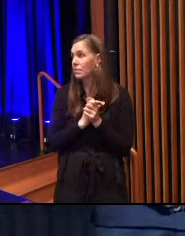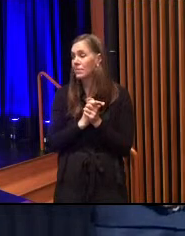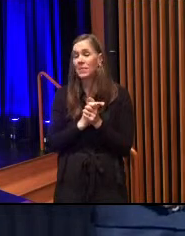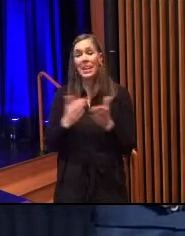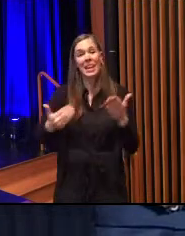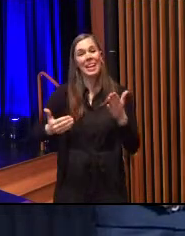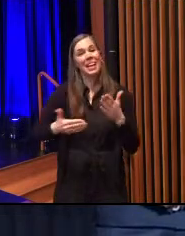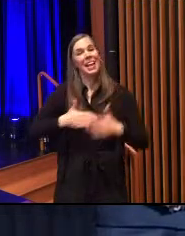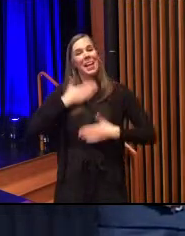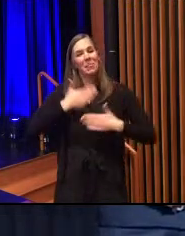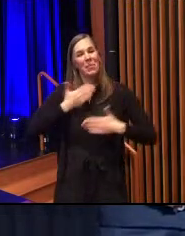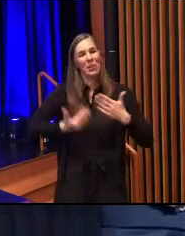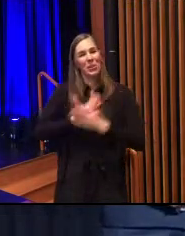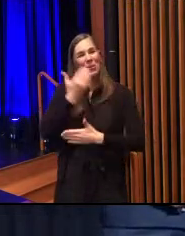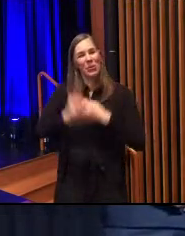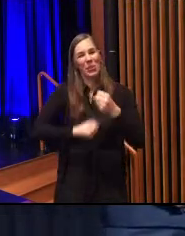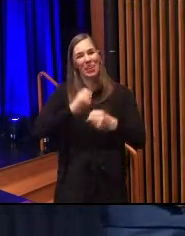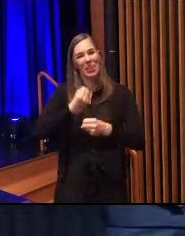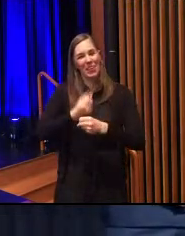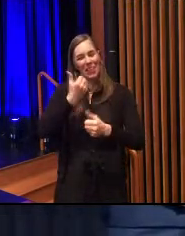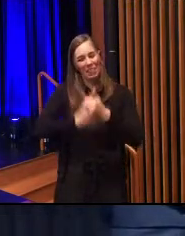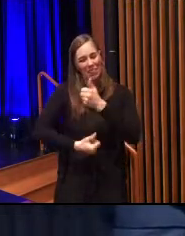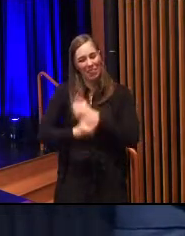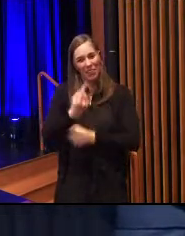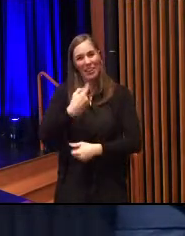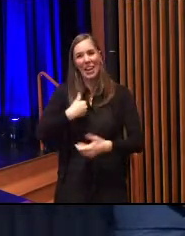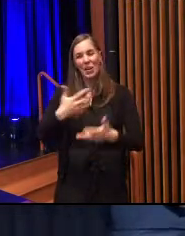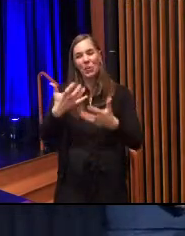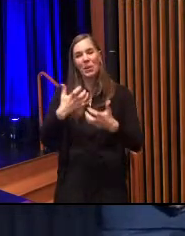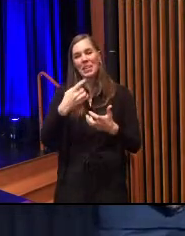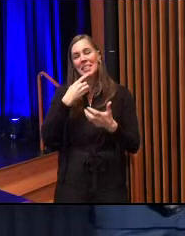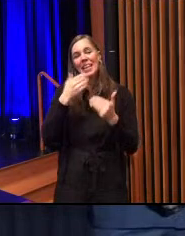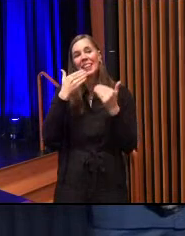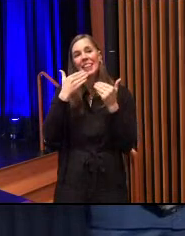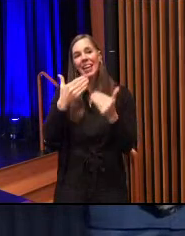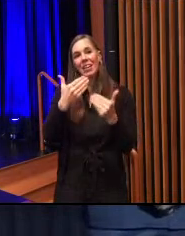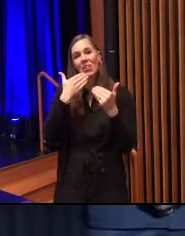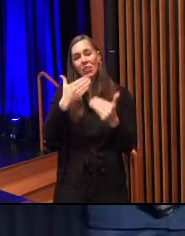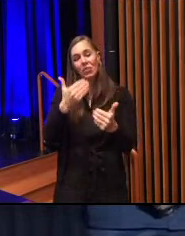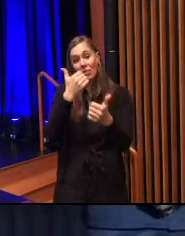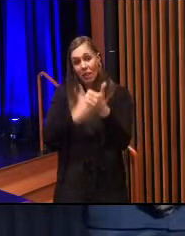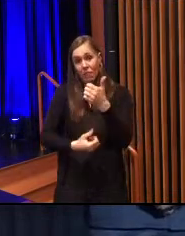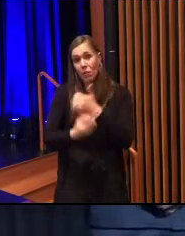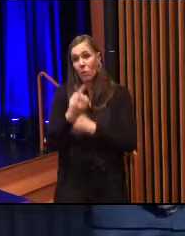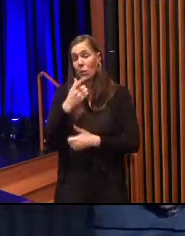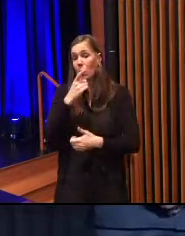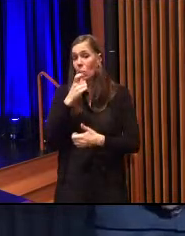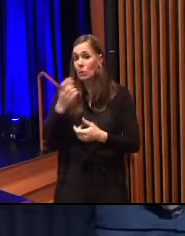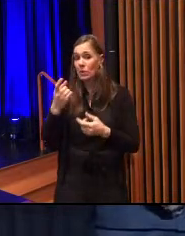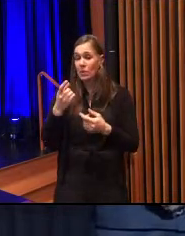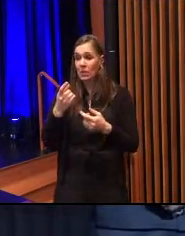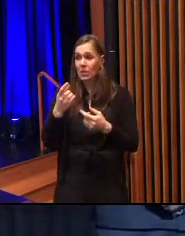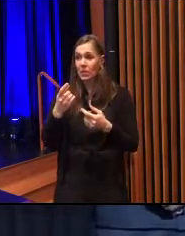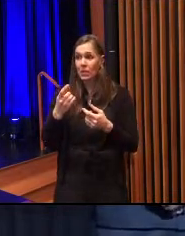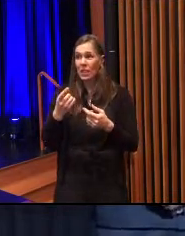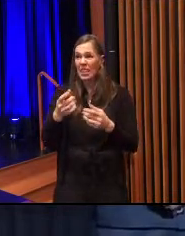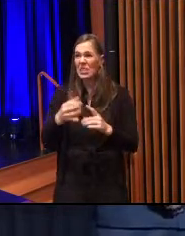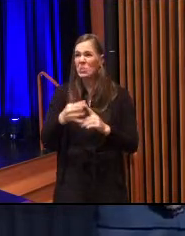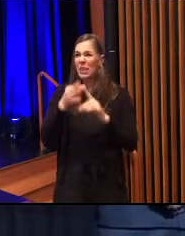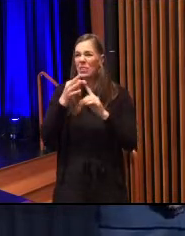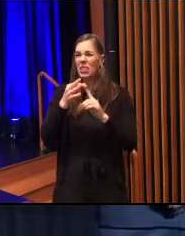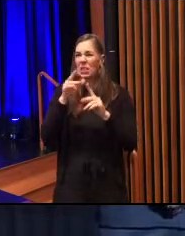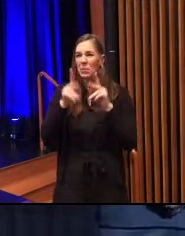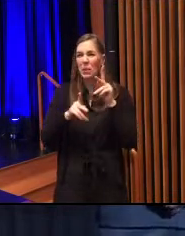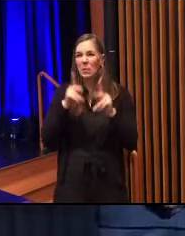Happy New Year, everyone. Happy New Year. I want to say thank you to everyone that have been, especially the